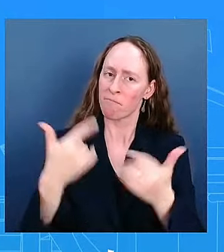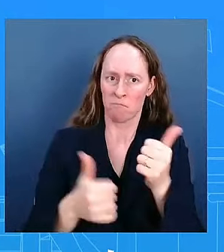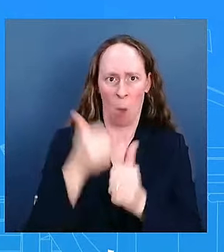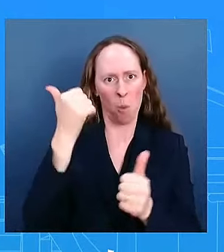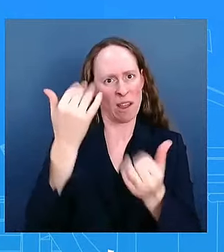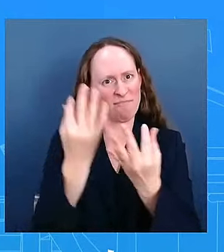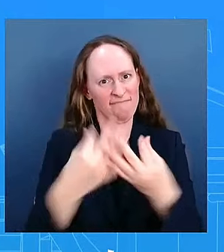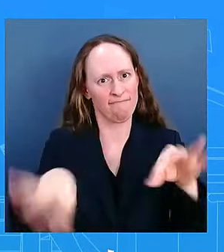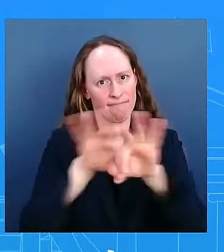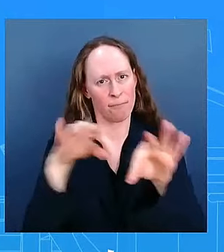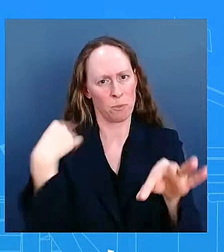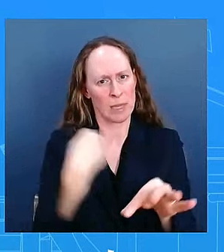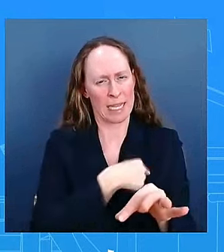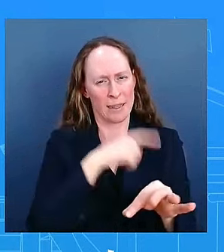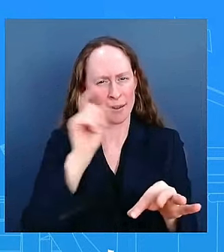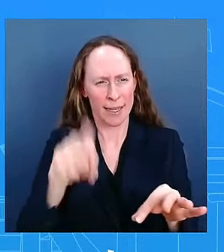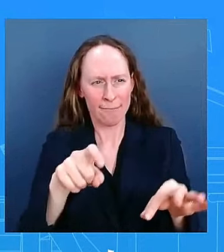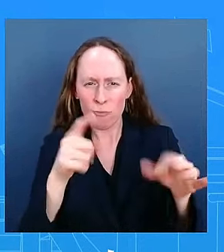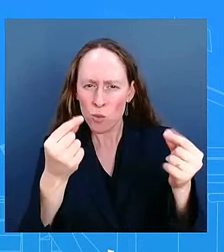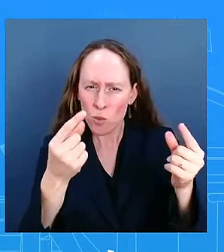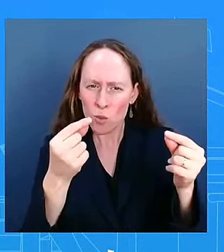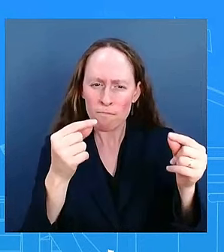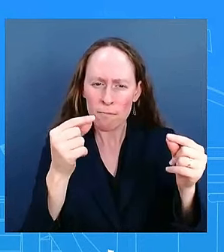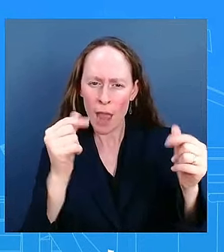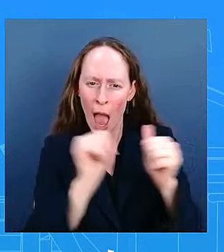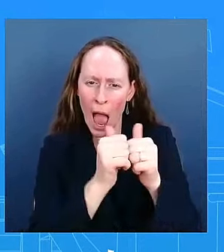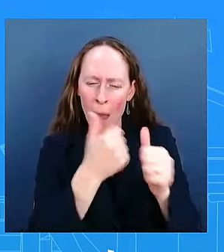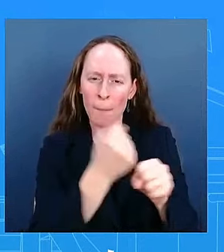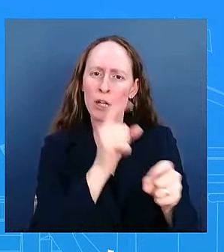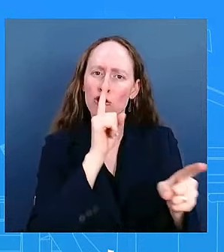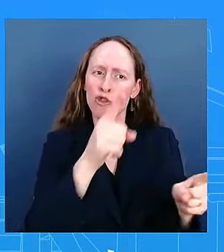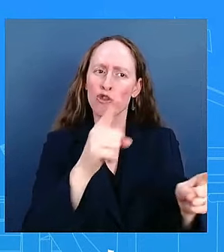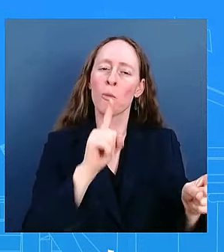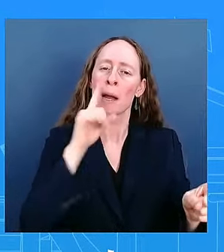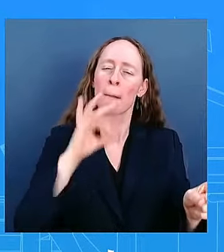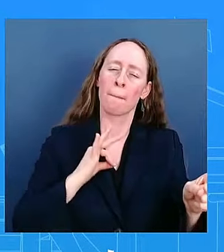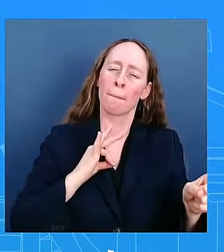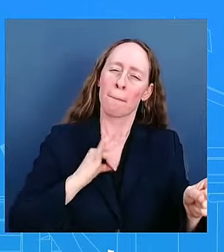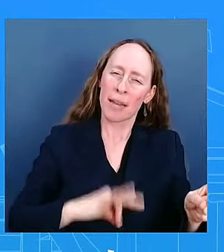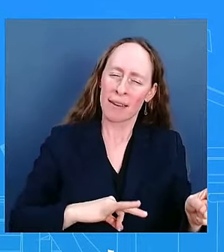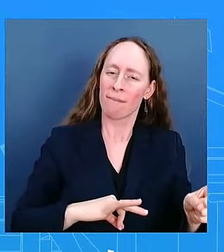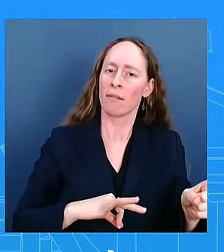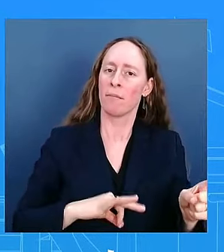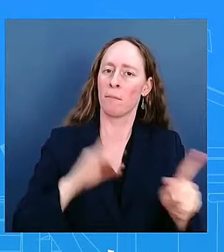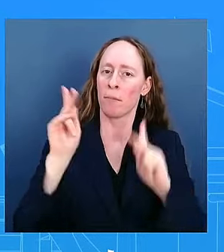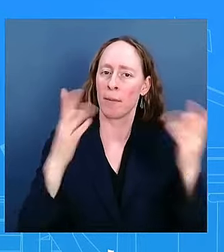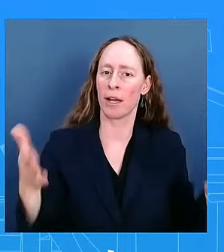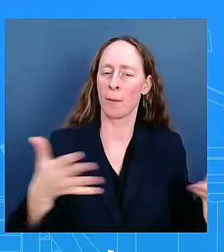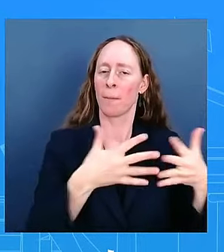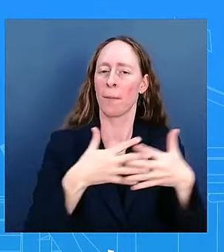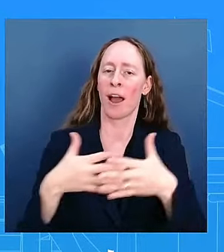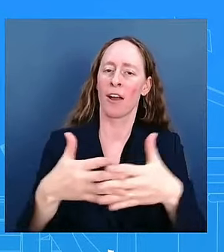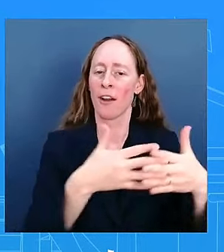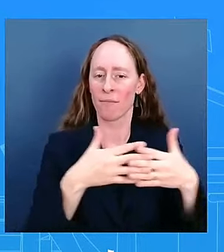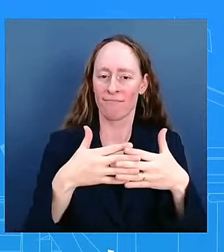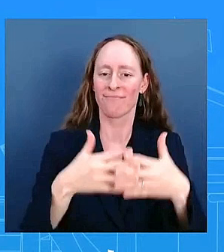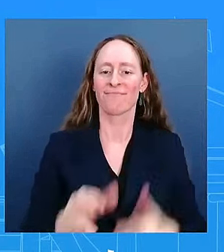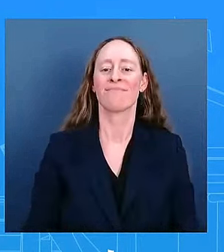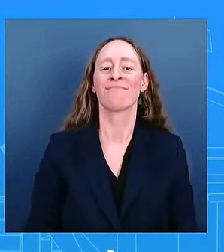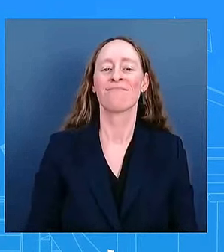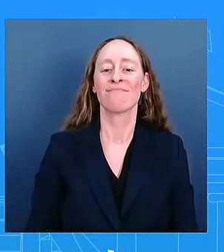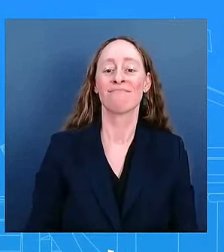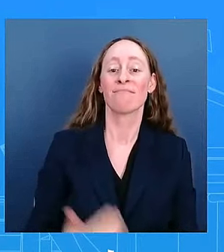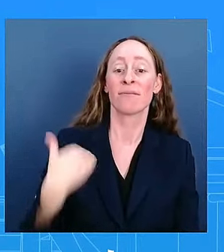people we have a chair of the economic of the council of economic advisors jared bernstein with us today